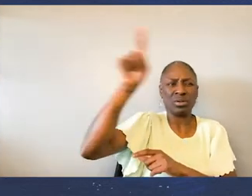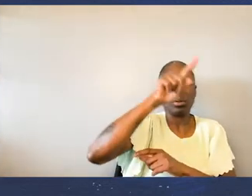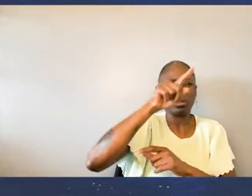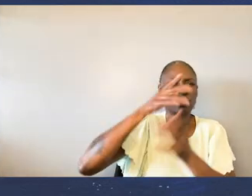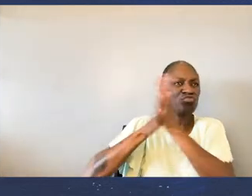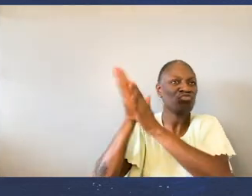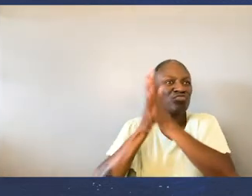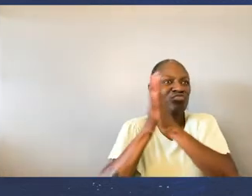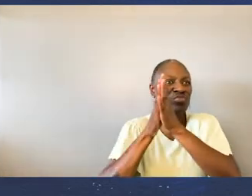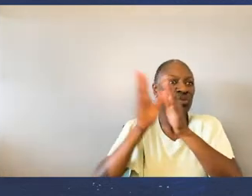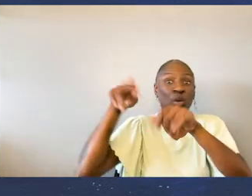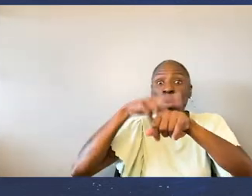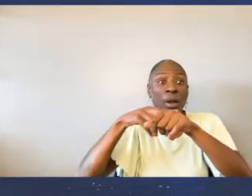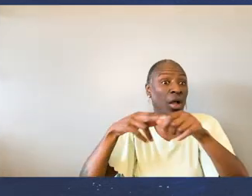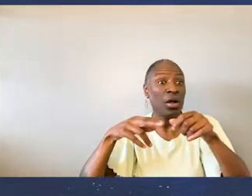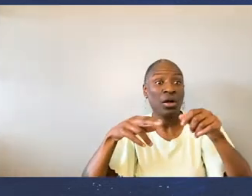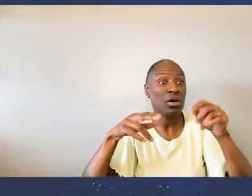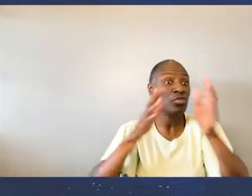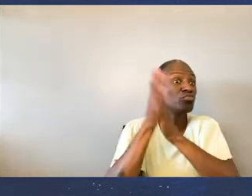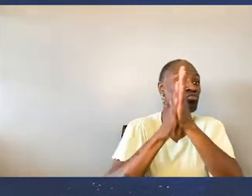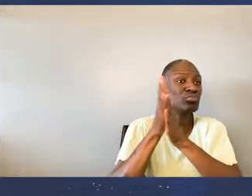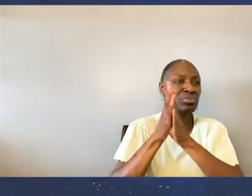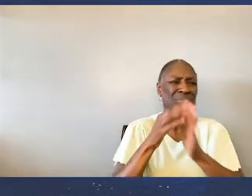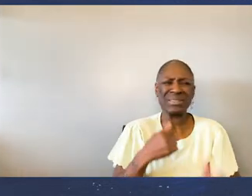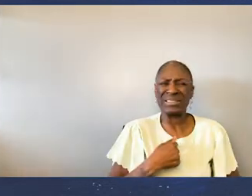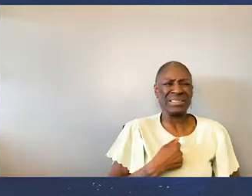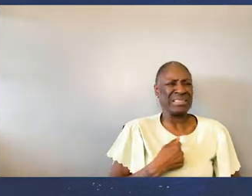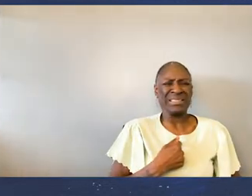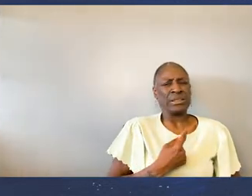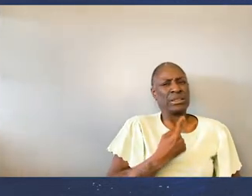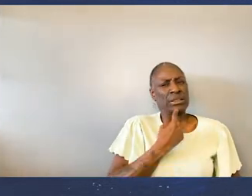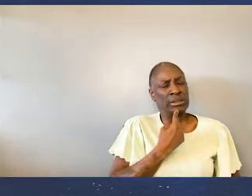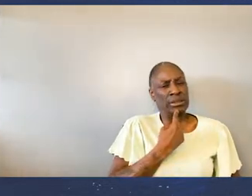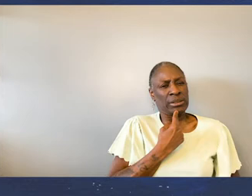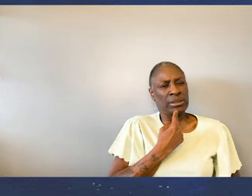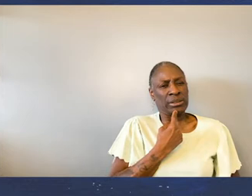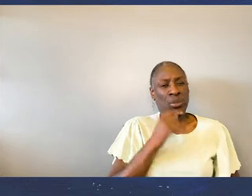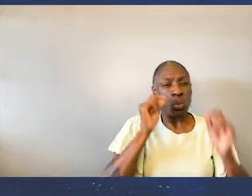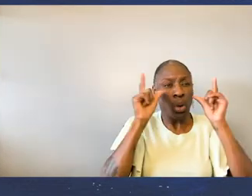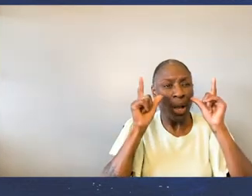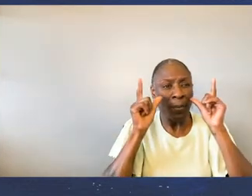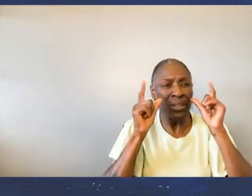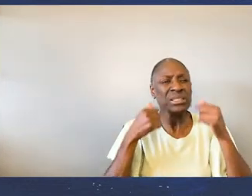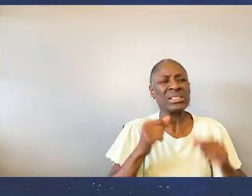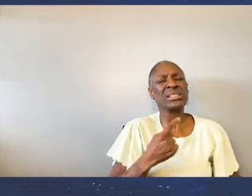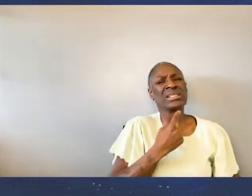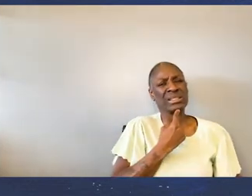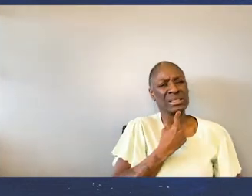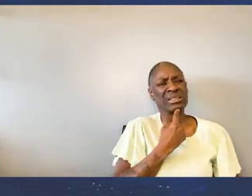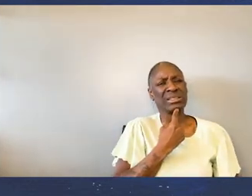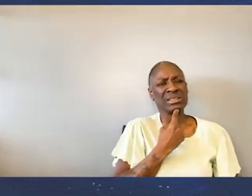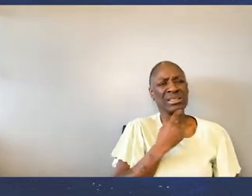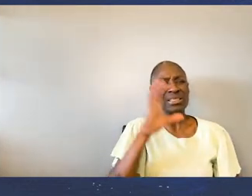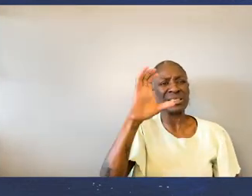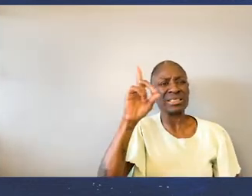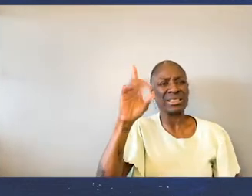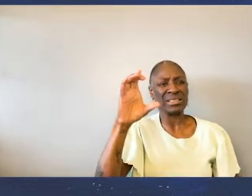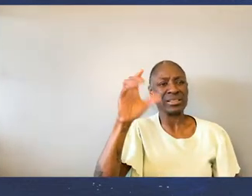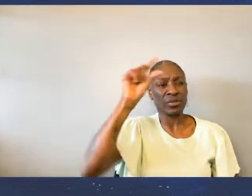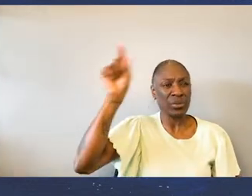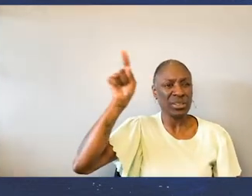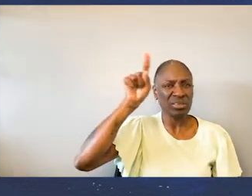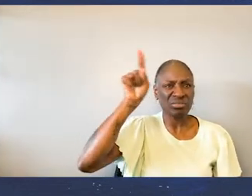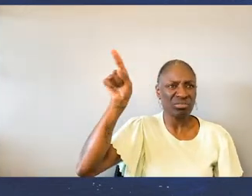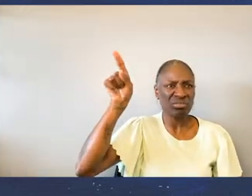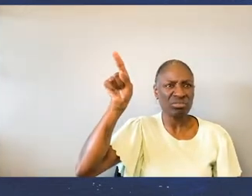It is really strange For me In this moment To watch a majority Eager to Return to normal And